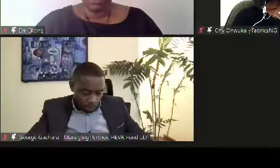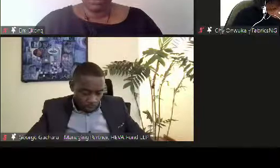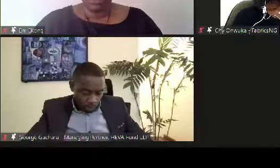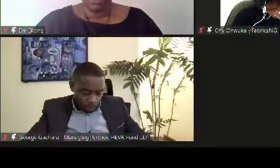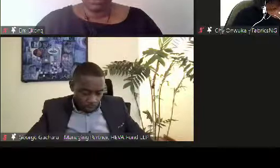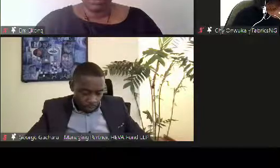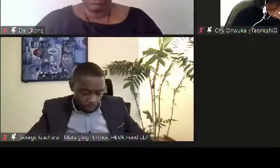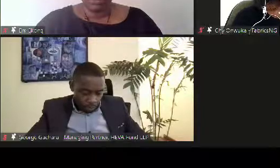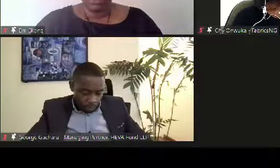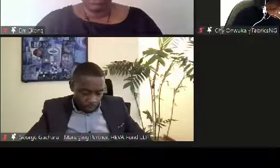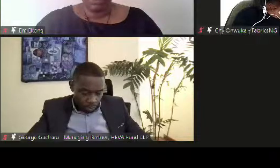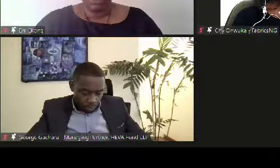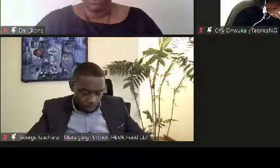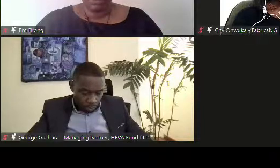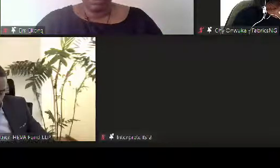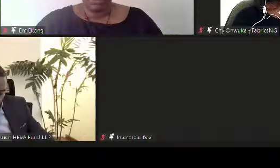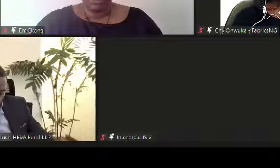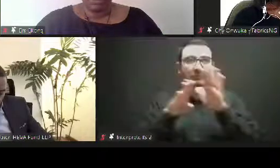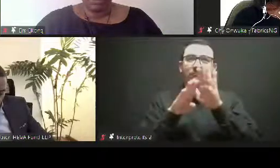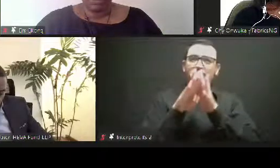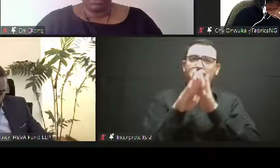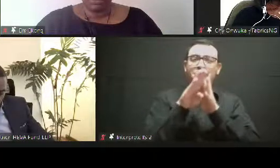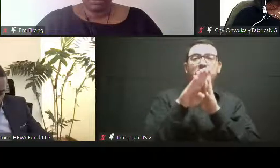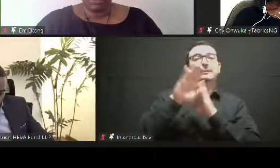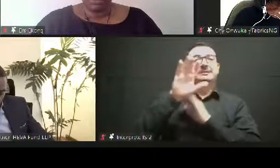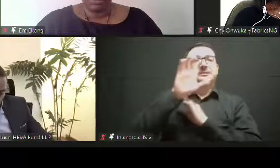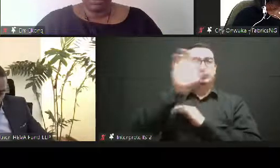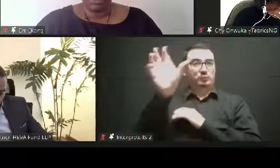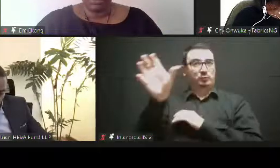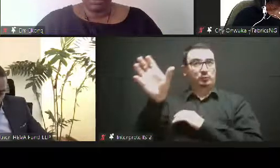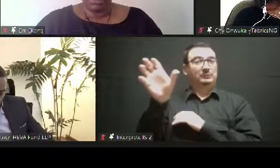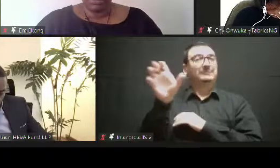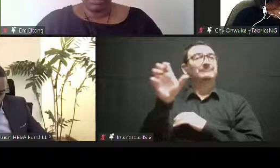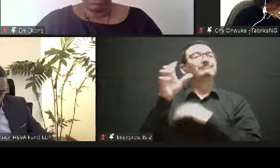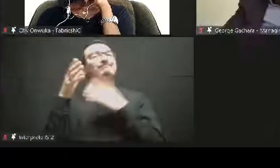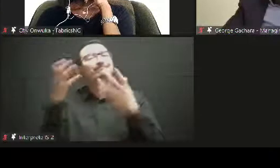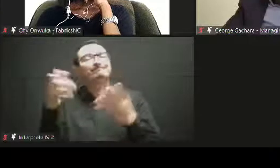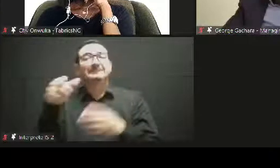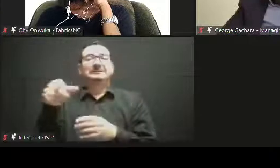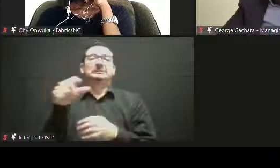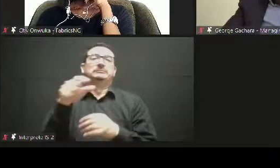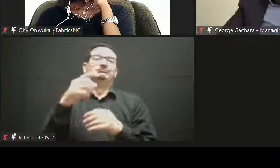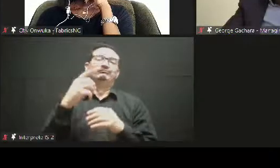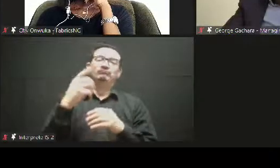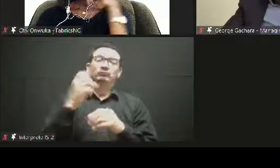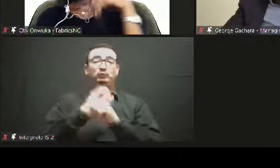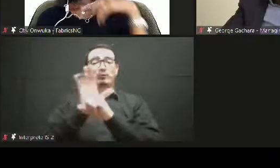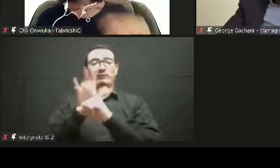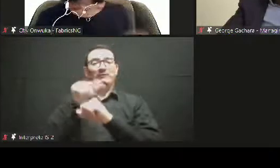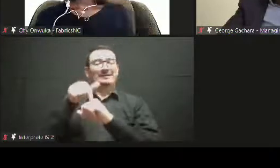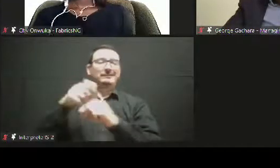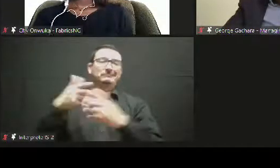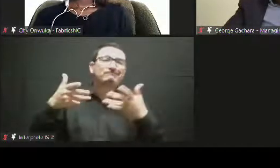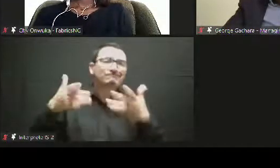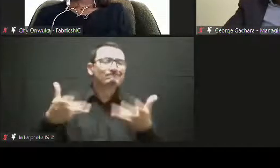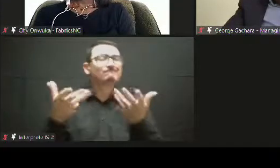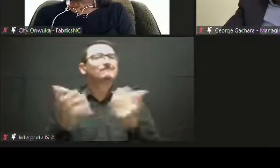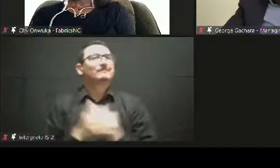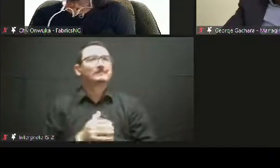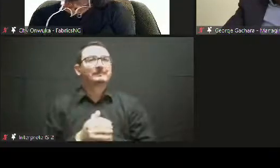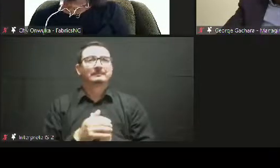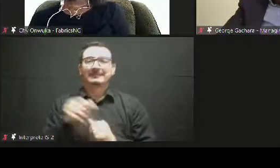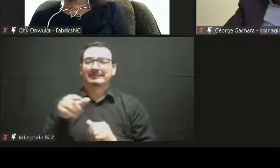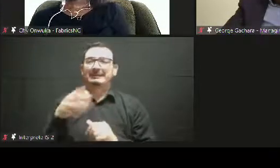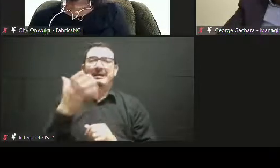plummeted the economy and, uh, there was the social fabric, uh, tan, which was torn